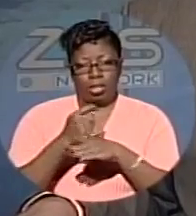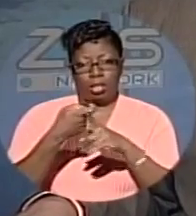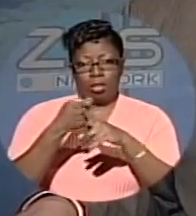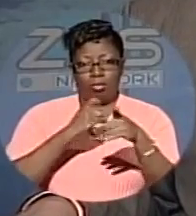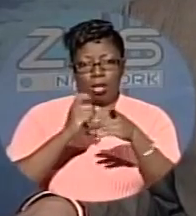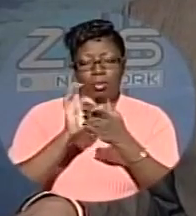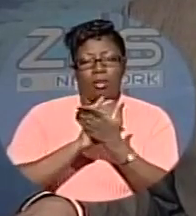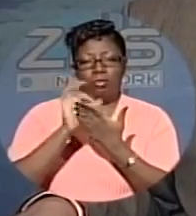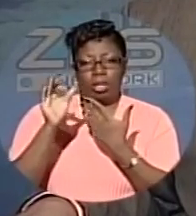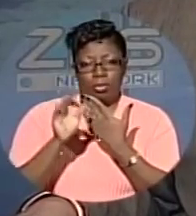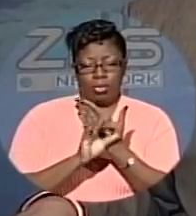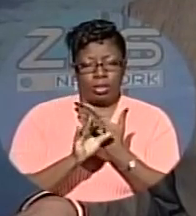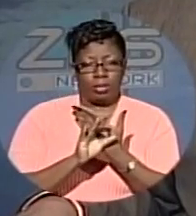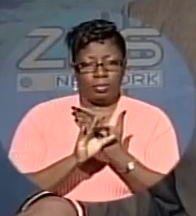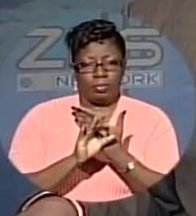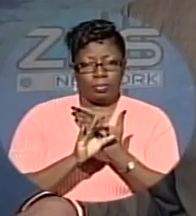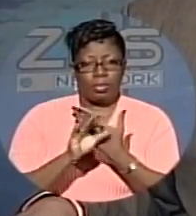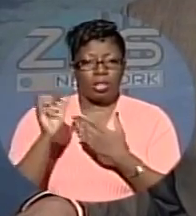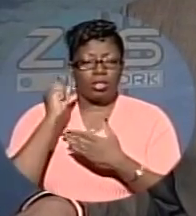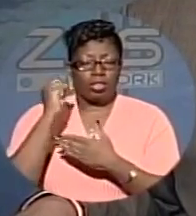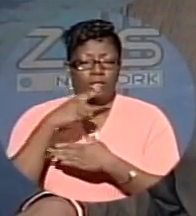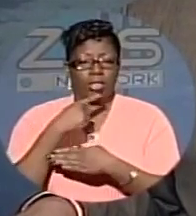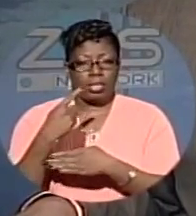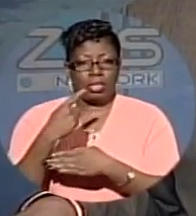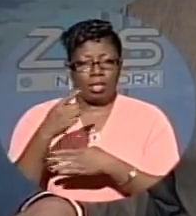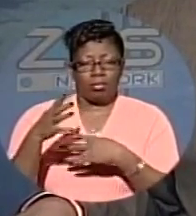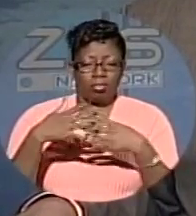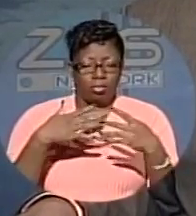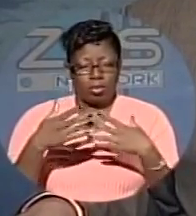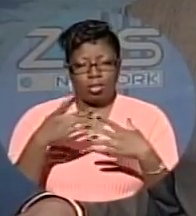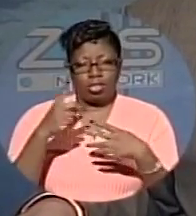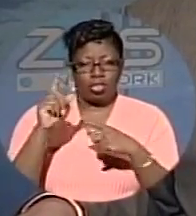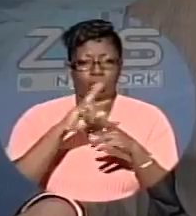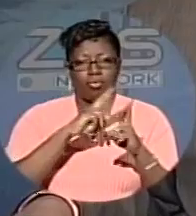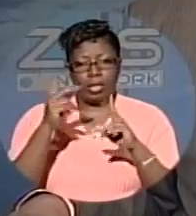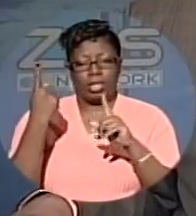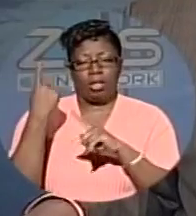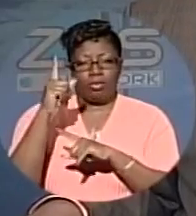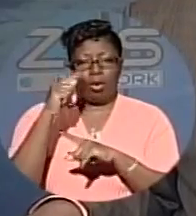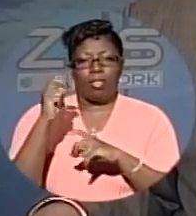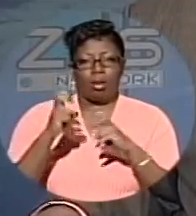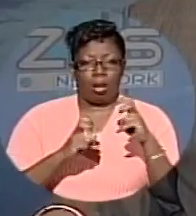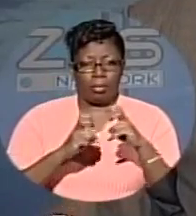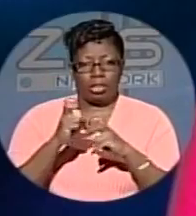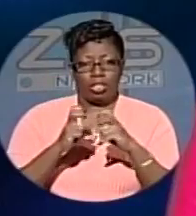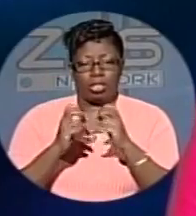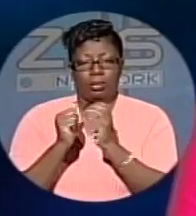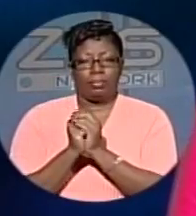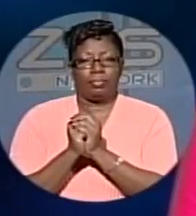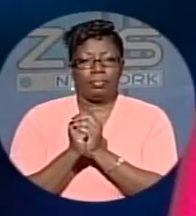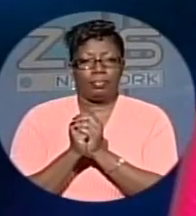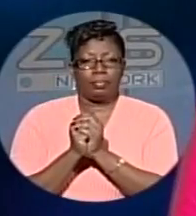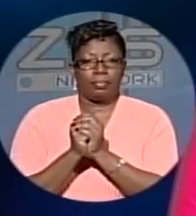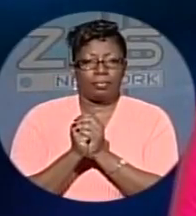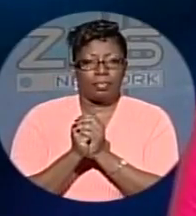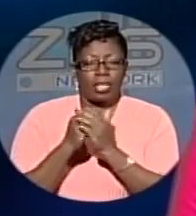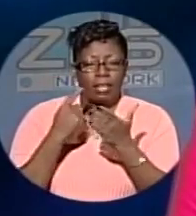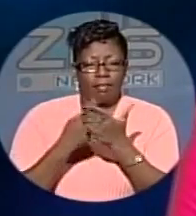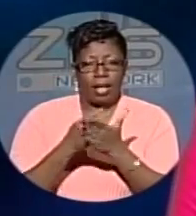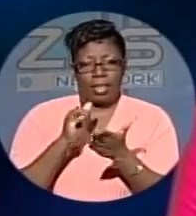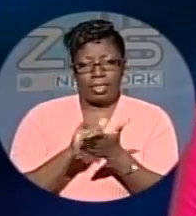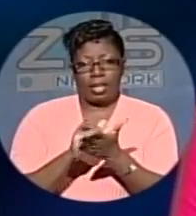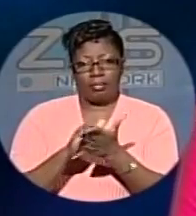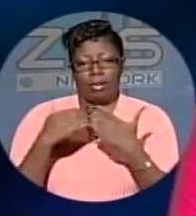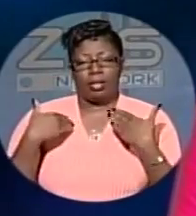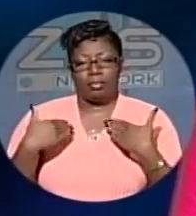The veteran marathon runner says despite the odds, she is ready for the competition. The major significance is the fact that my body is